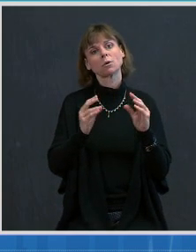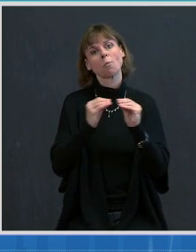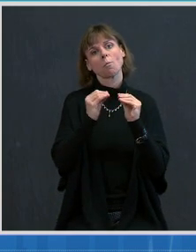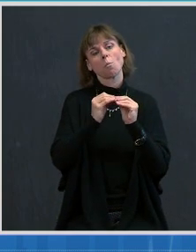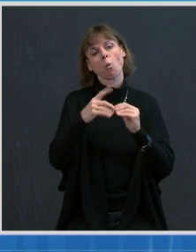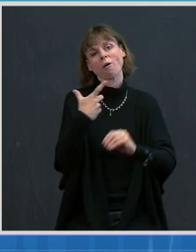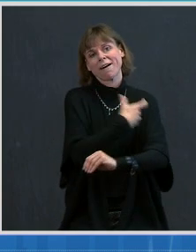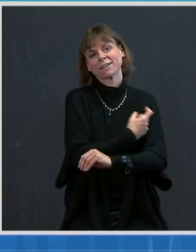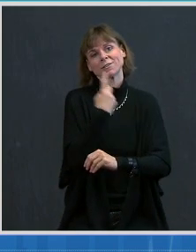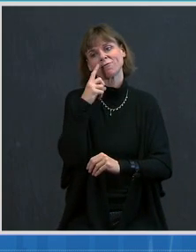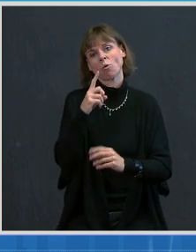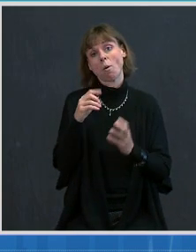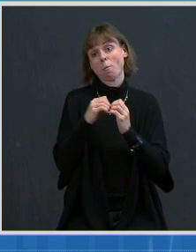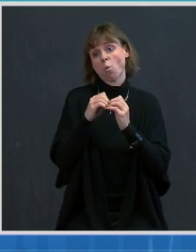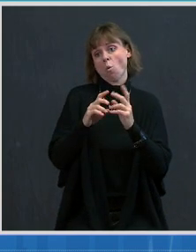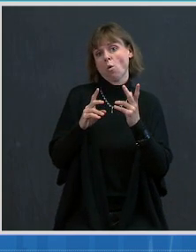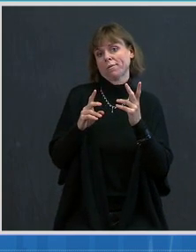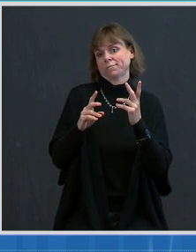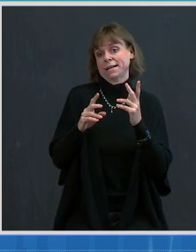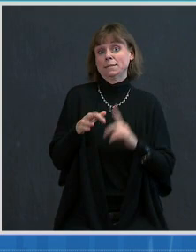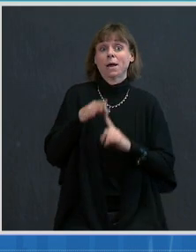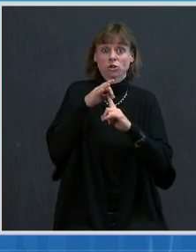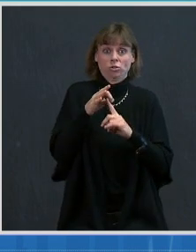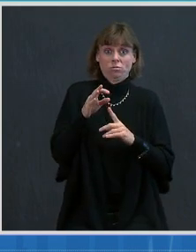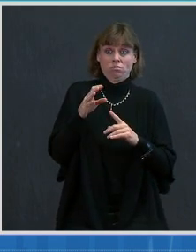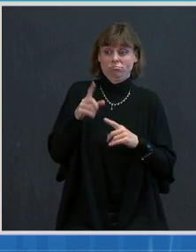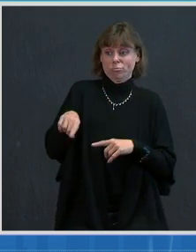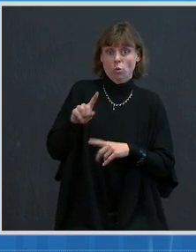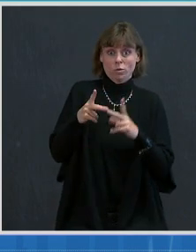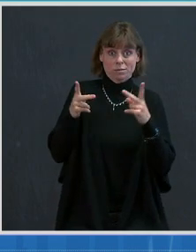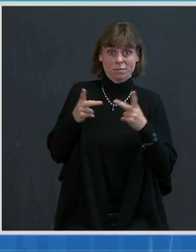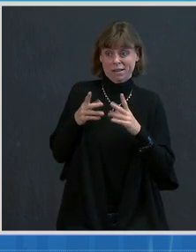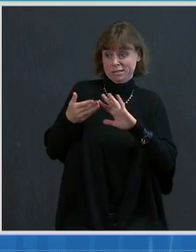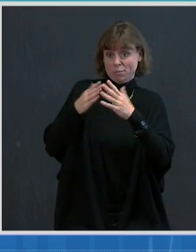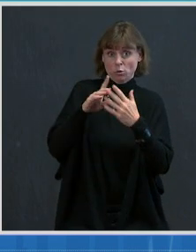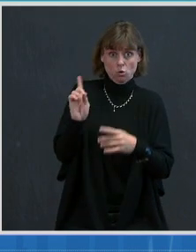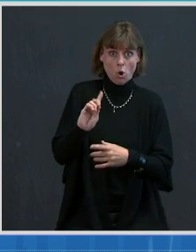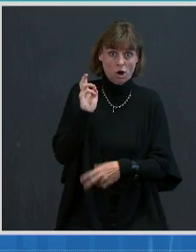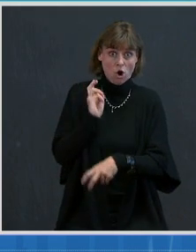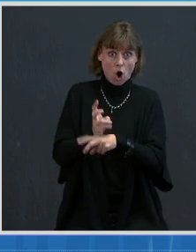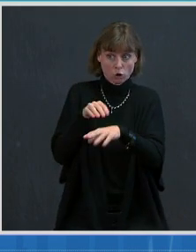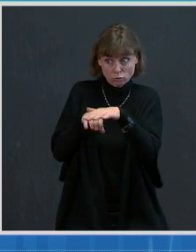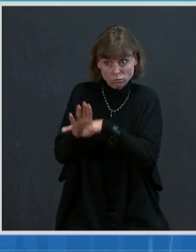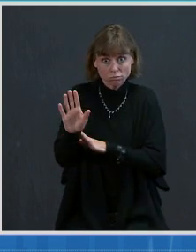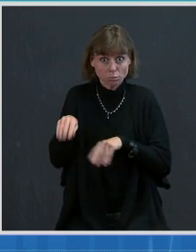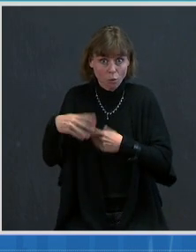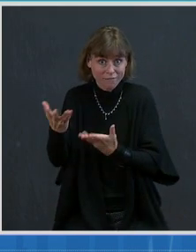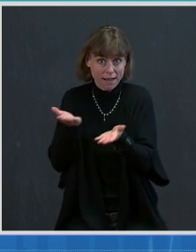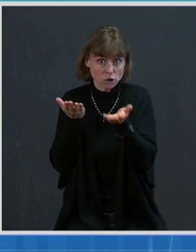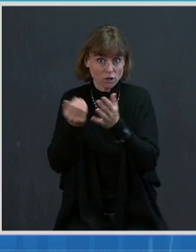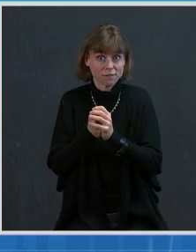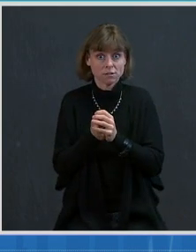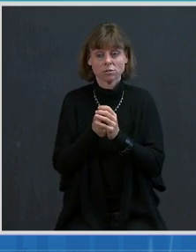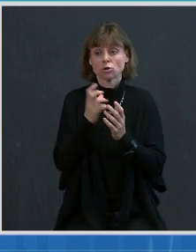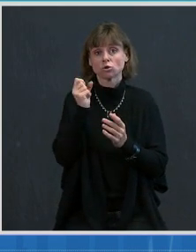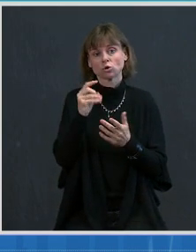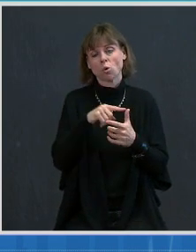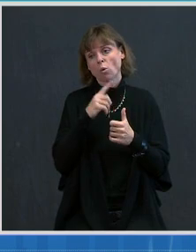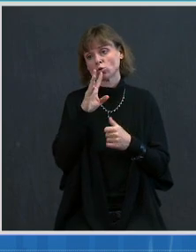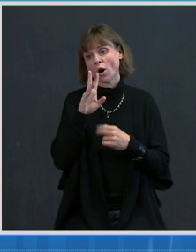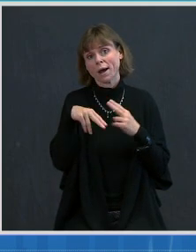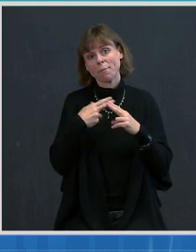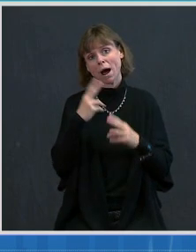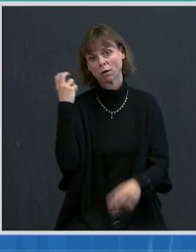-reach communities. So asking people to do, as Dr. Fauci indicated, mobile vans, reach out into communities,